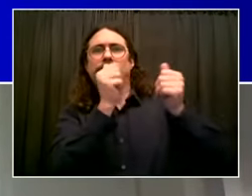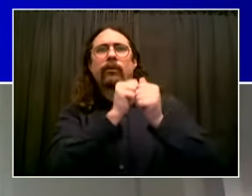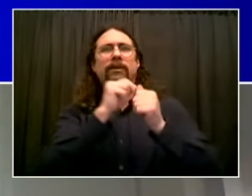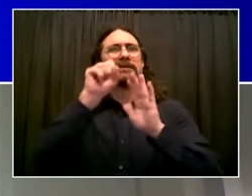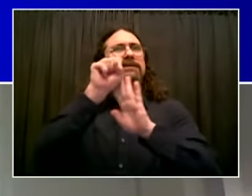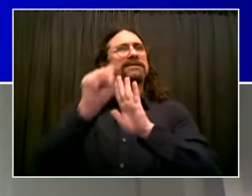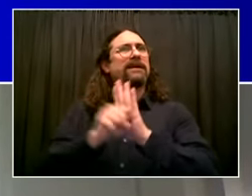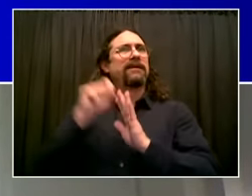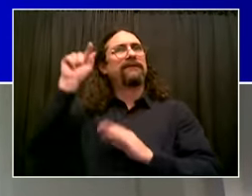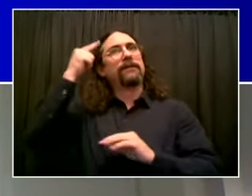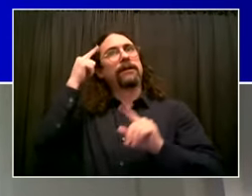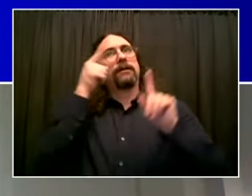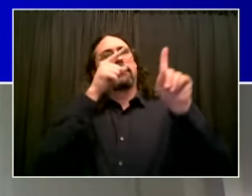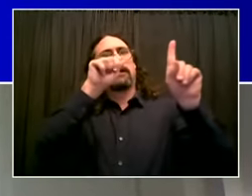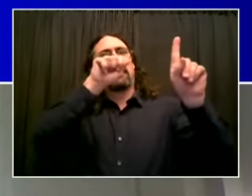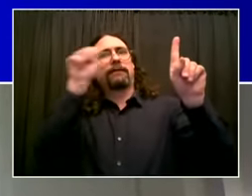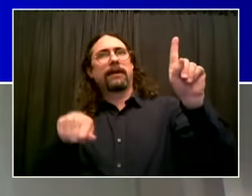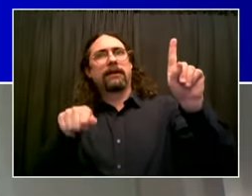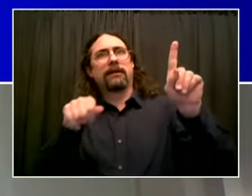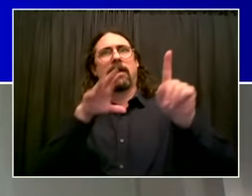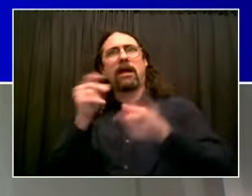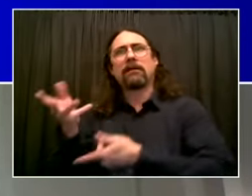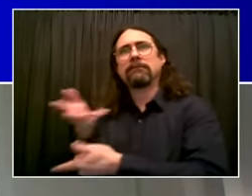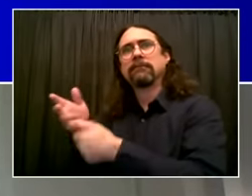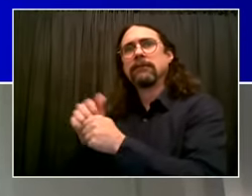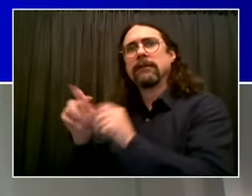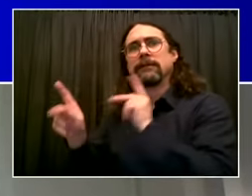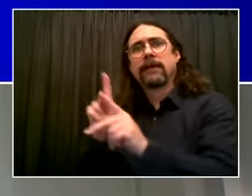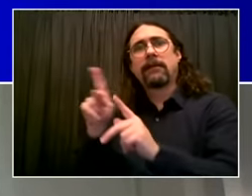build an equitable society. So thank you very much, Afia.